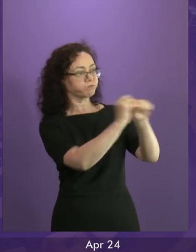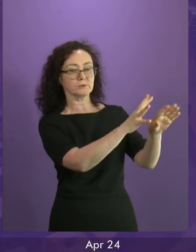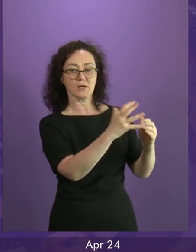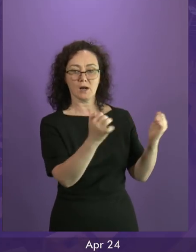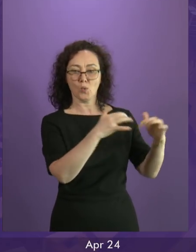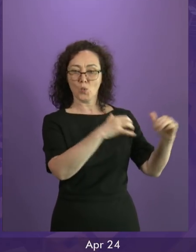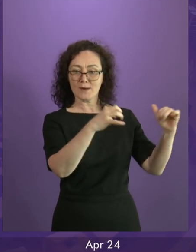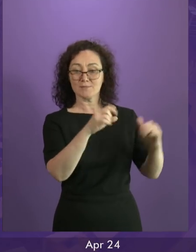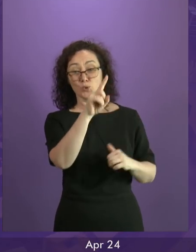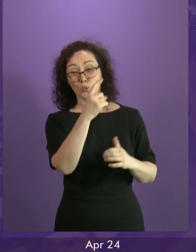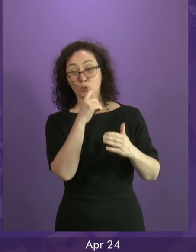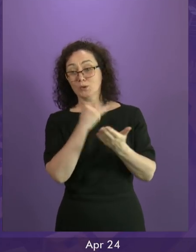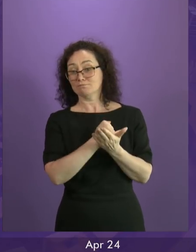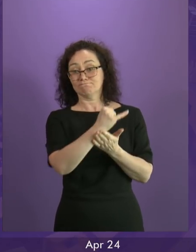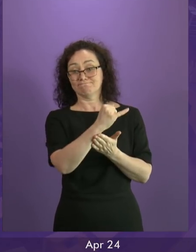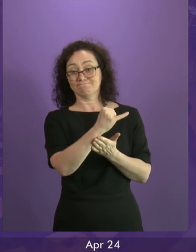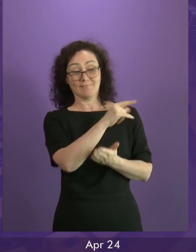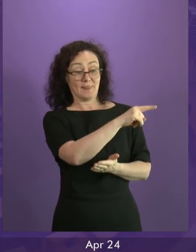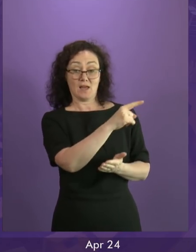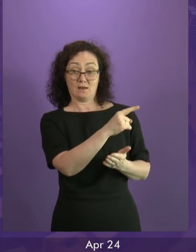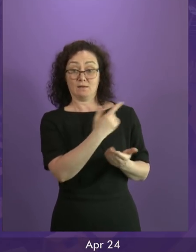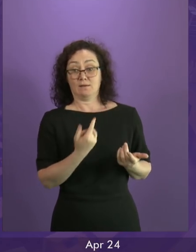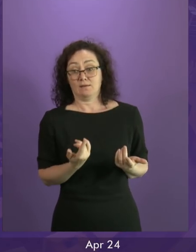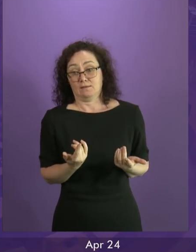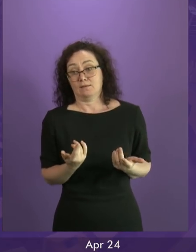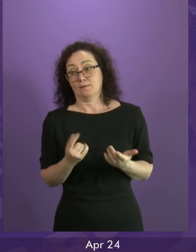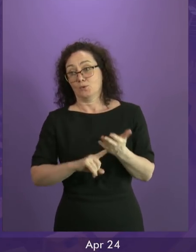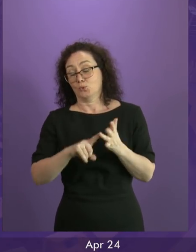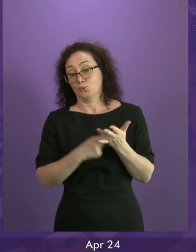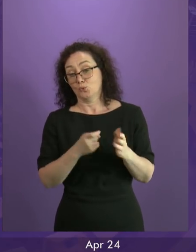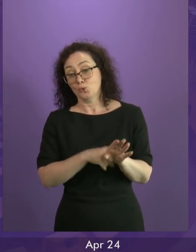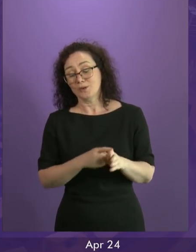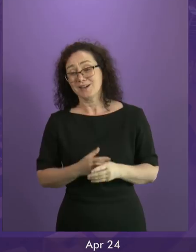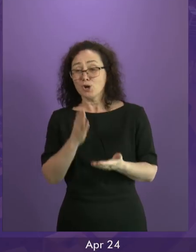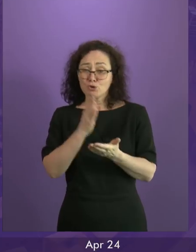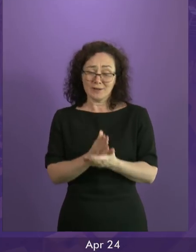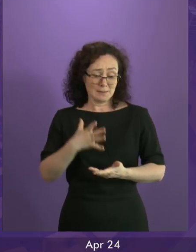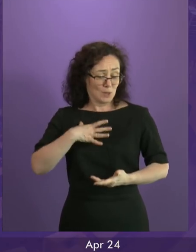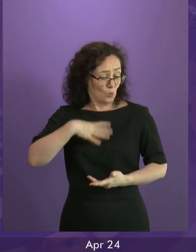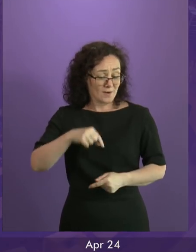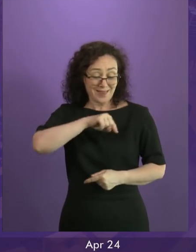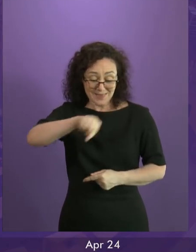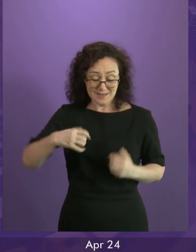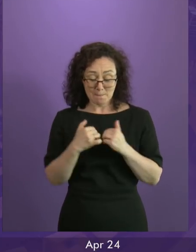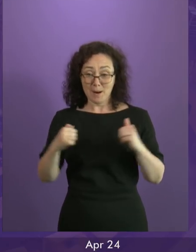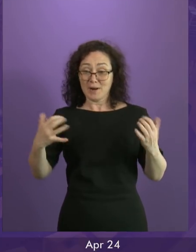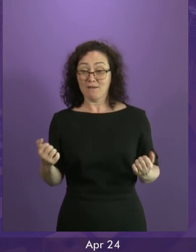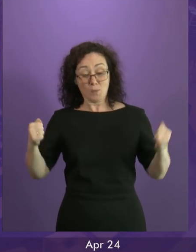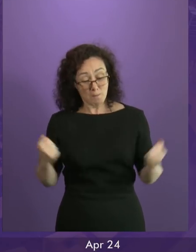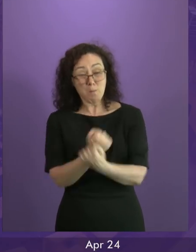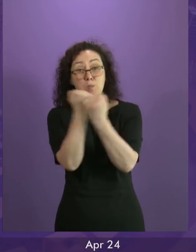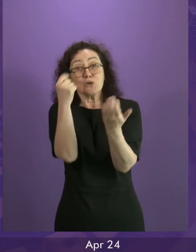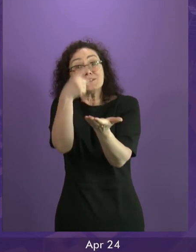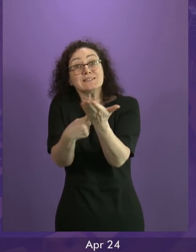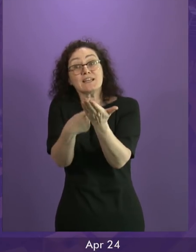powers in this parliament so that we can take our own decisions in this parliament. And that is better than having those powers in the